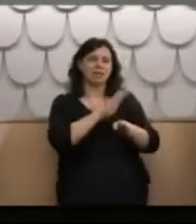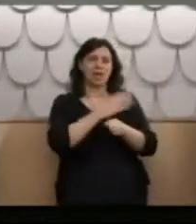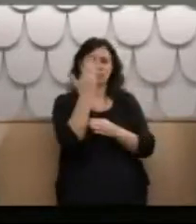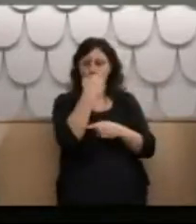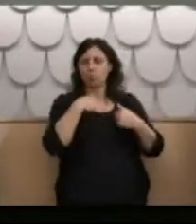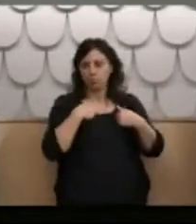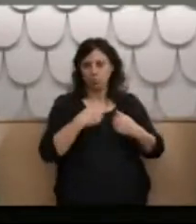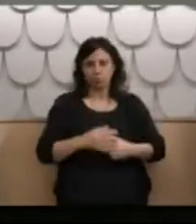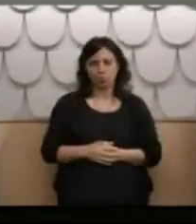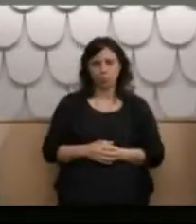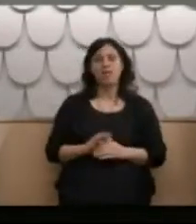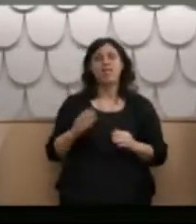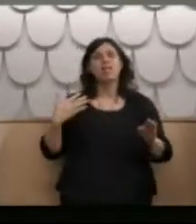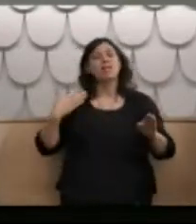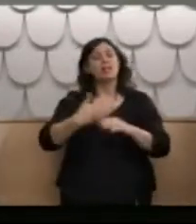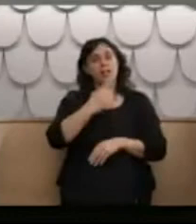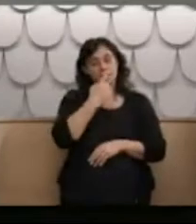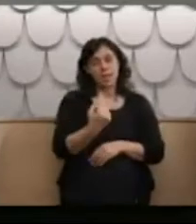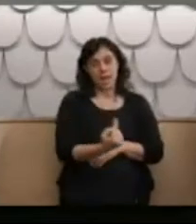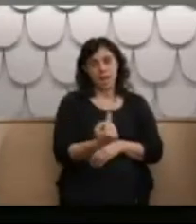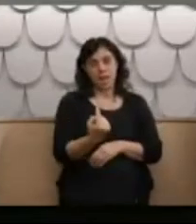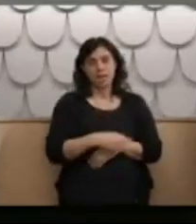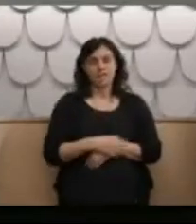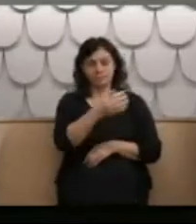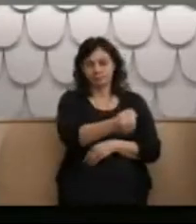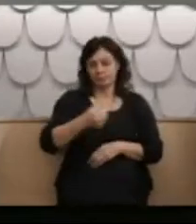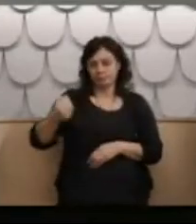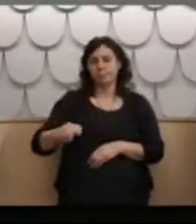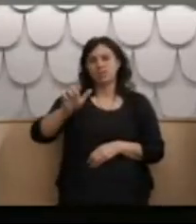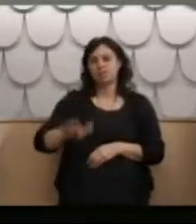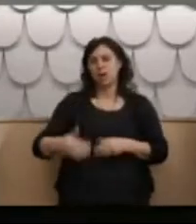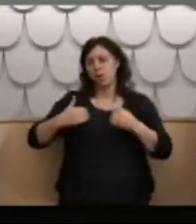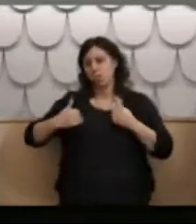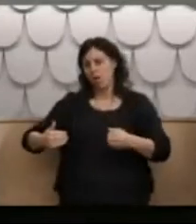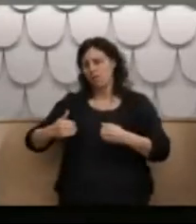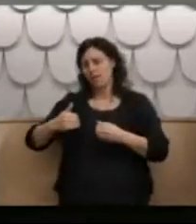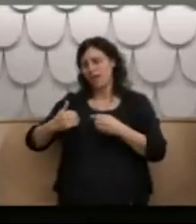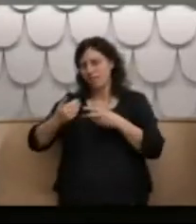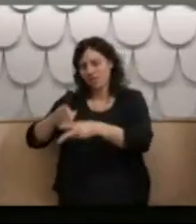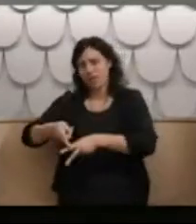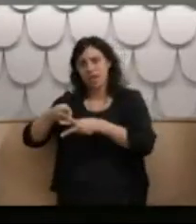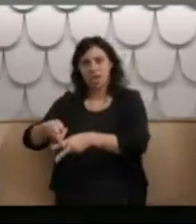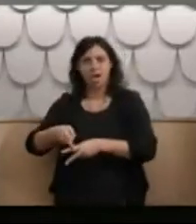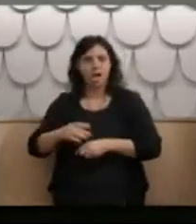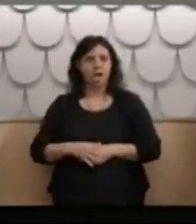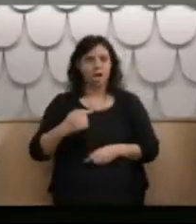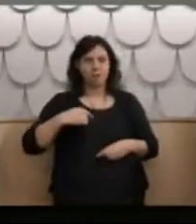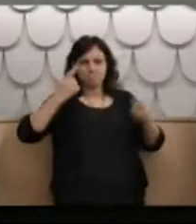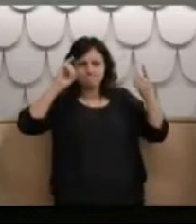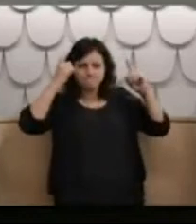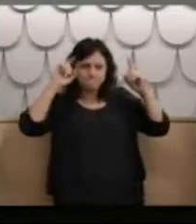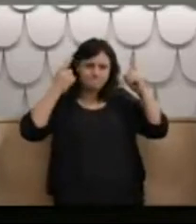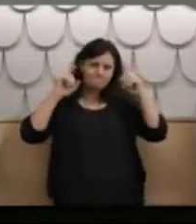By the age of 11, I was in child welfare care. I was worried all the time and very emotionally